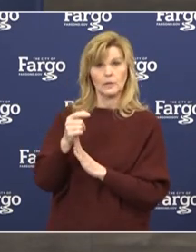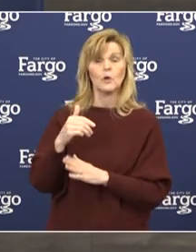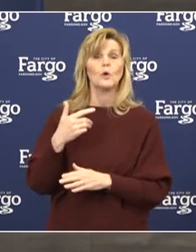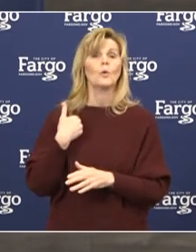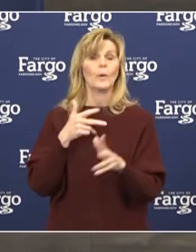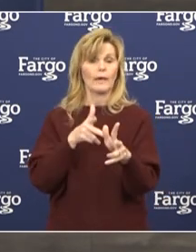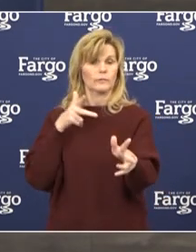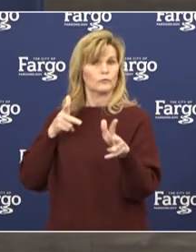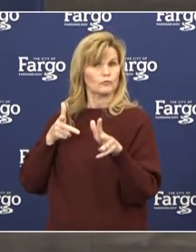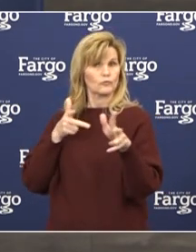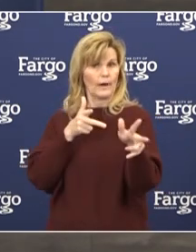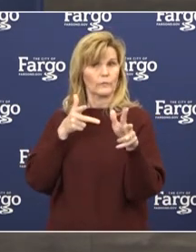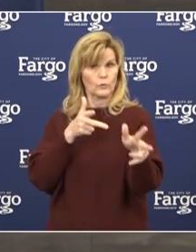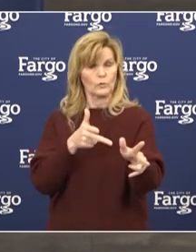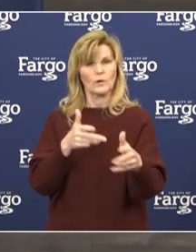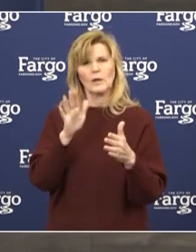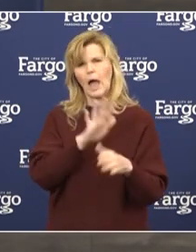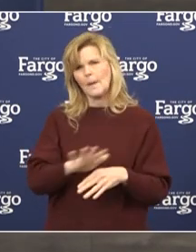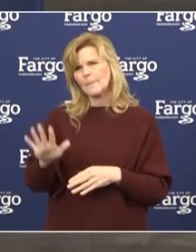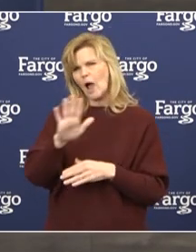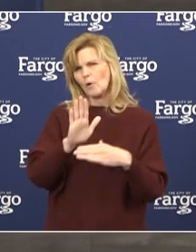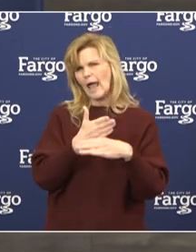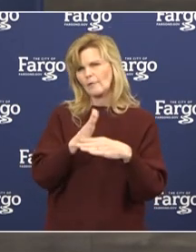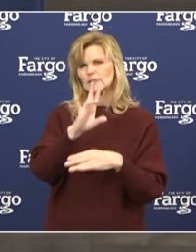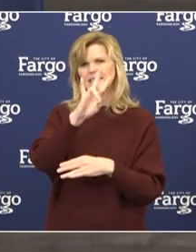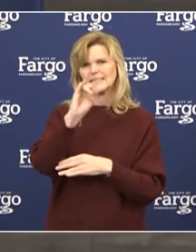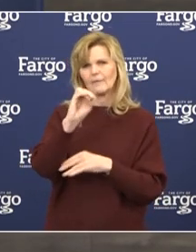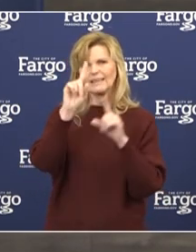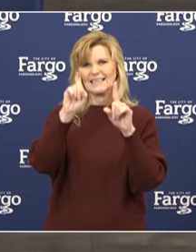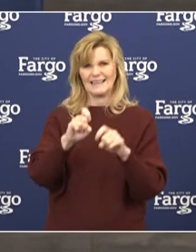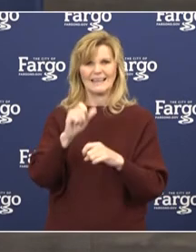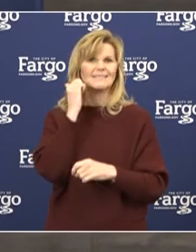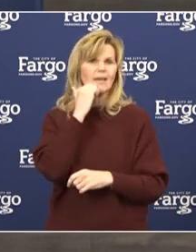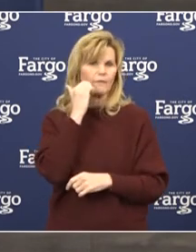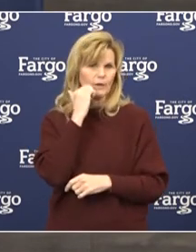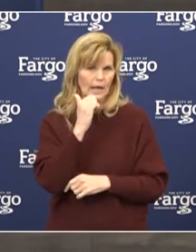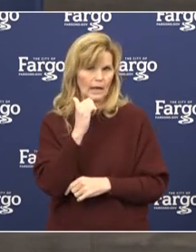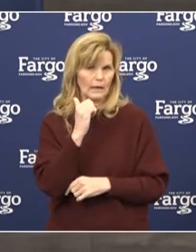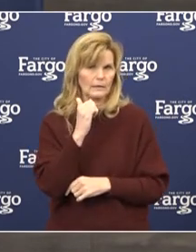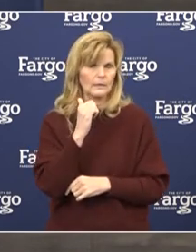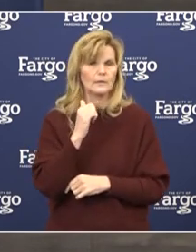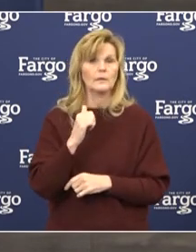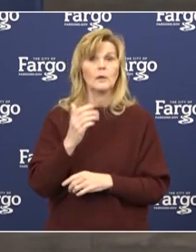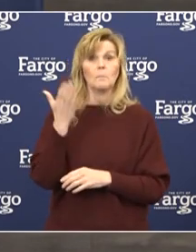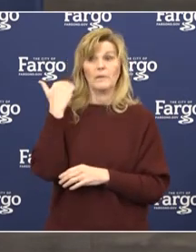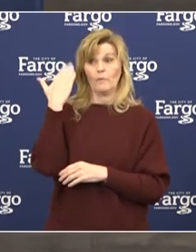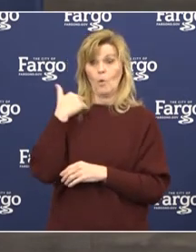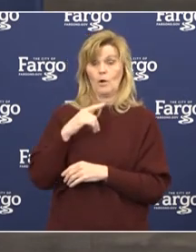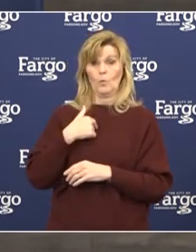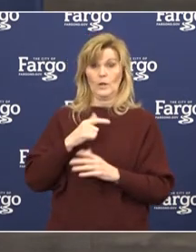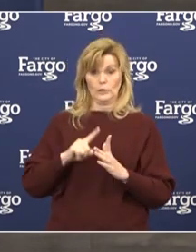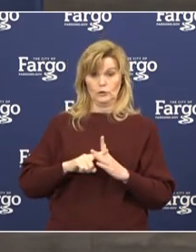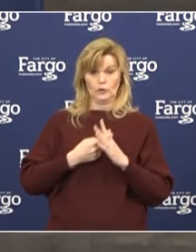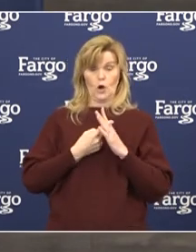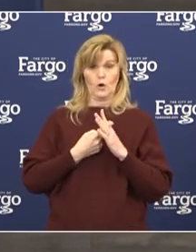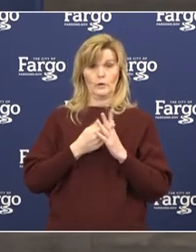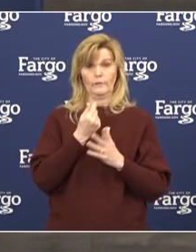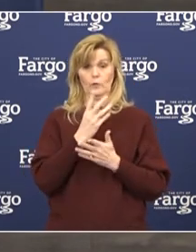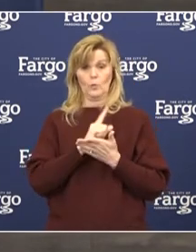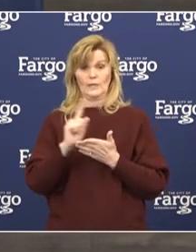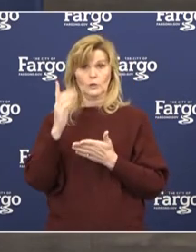We average just shy of 70 tests a day. That's up from 20 a day when we started a few weeks ago.